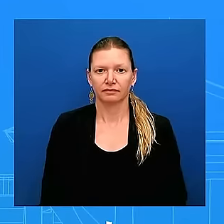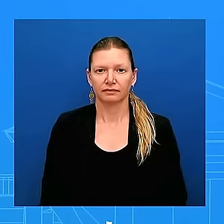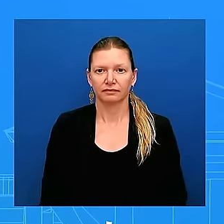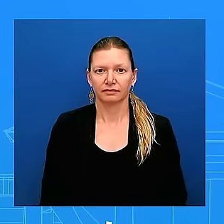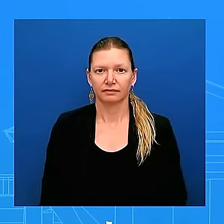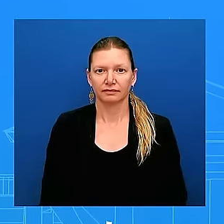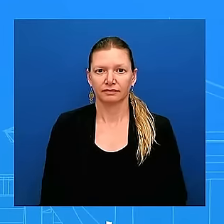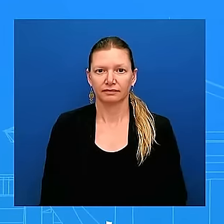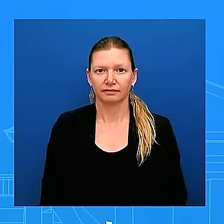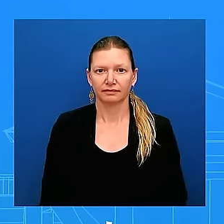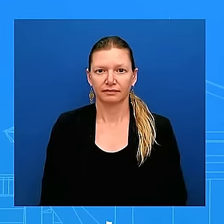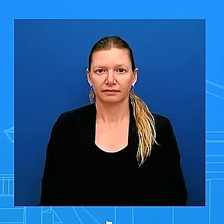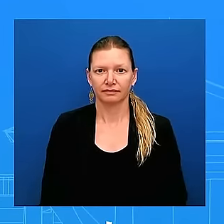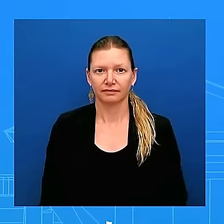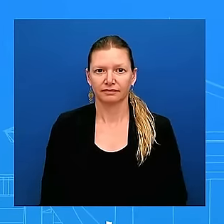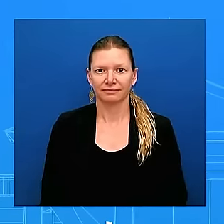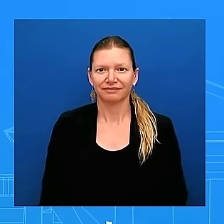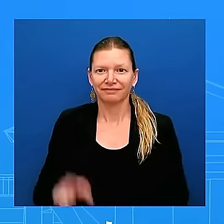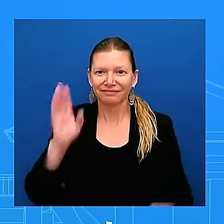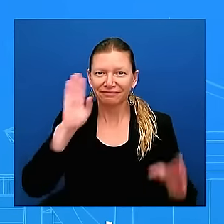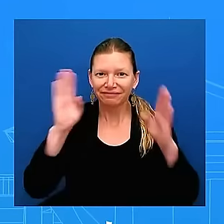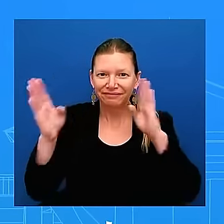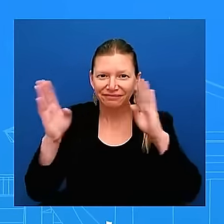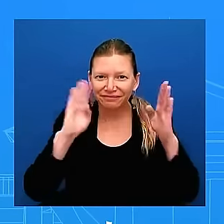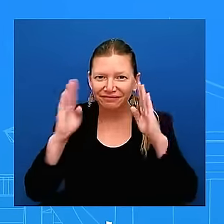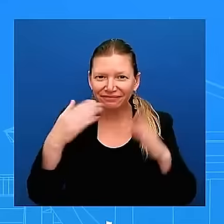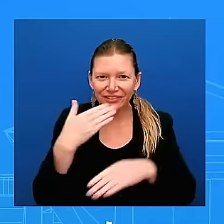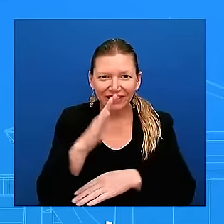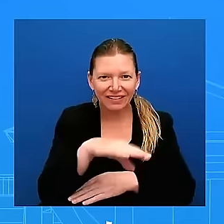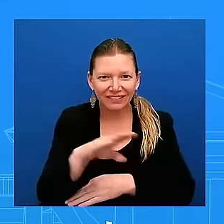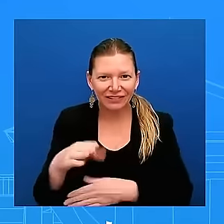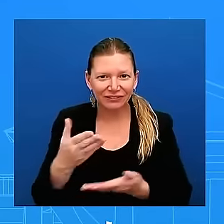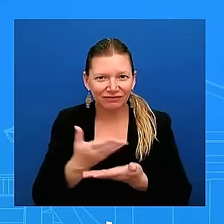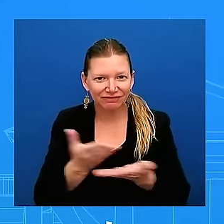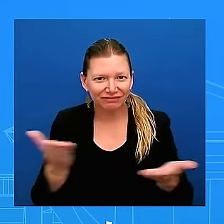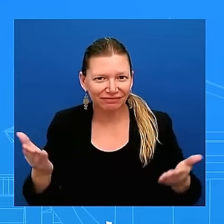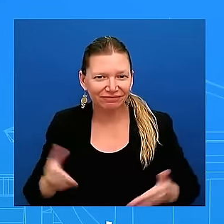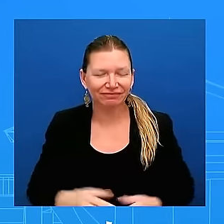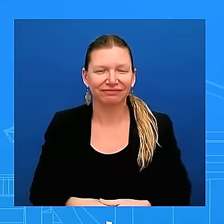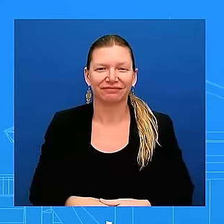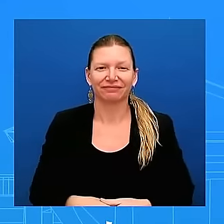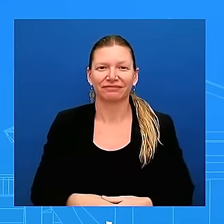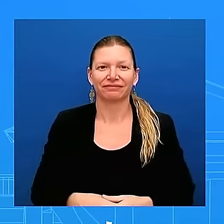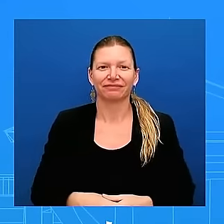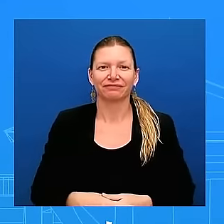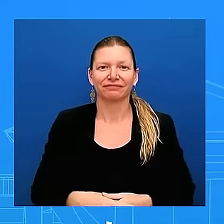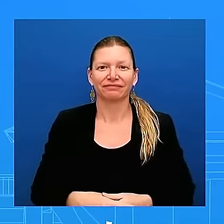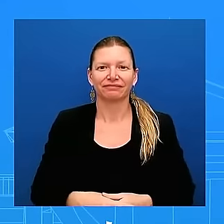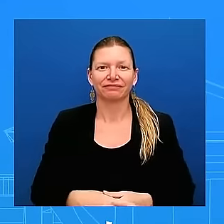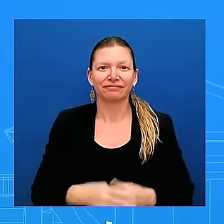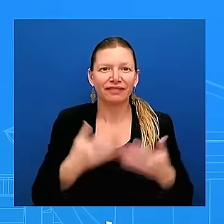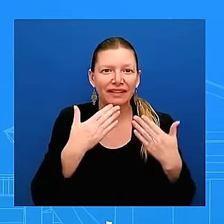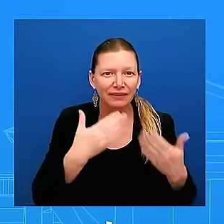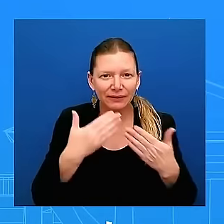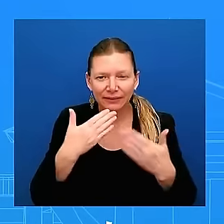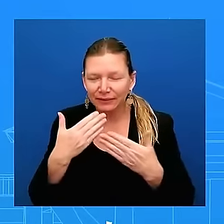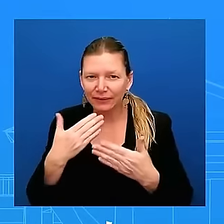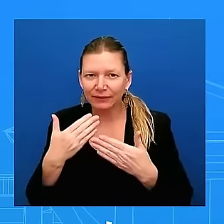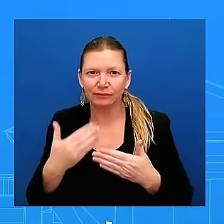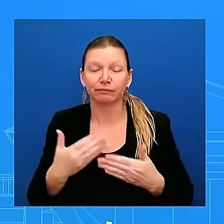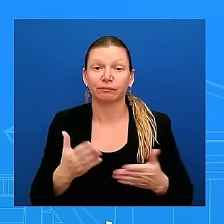hey good afternoon everyone thank you all right happy Tuesday